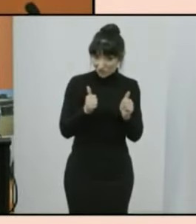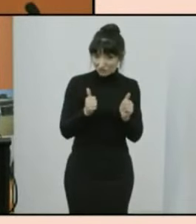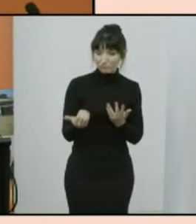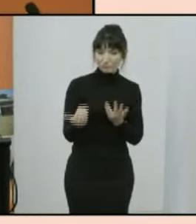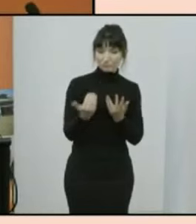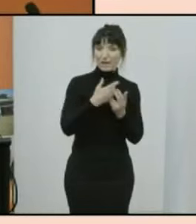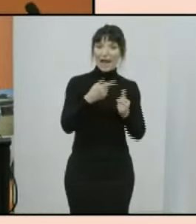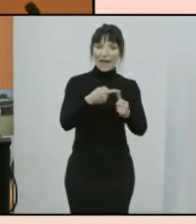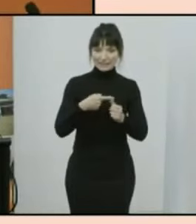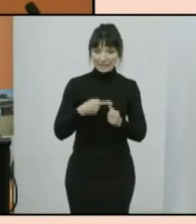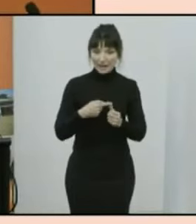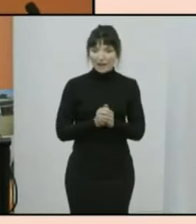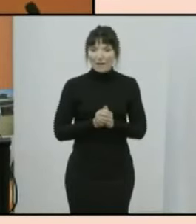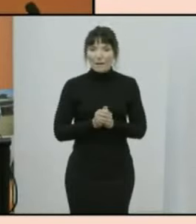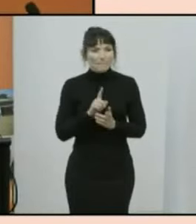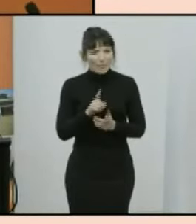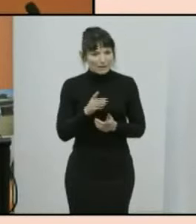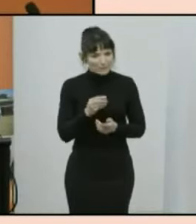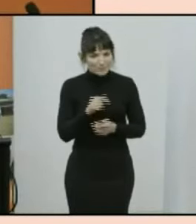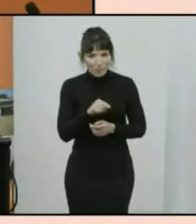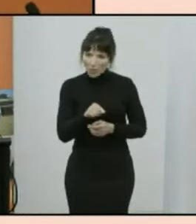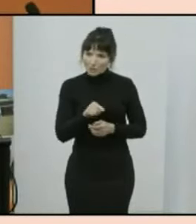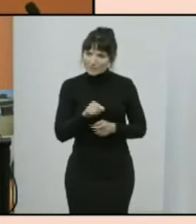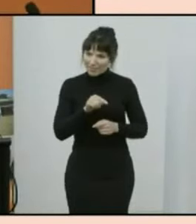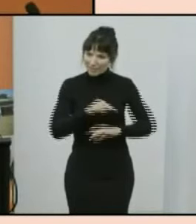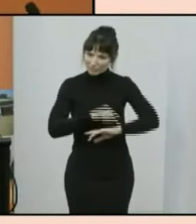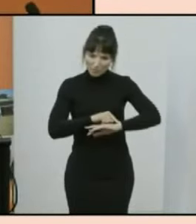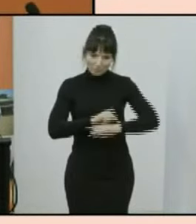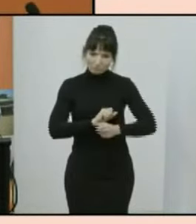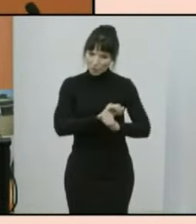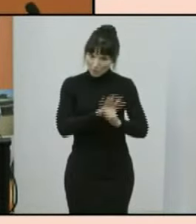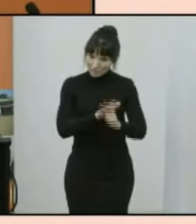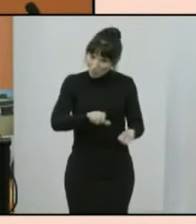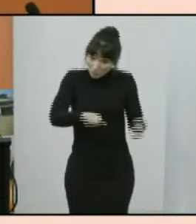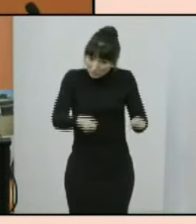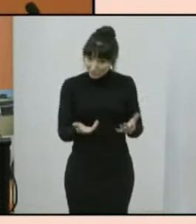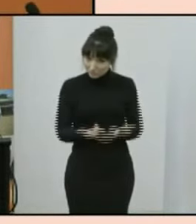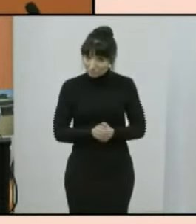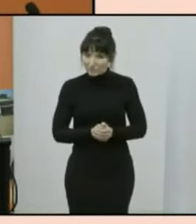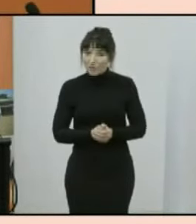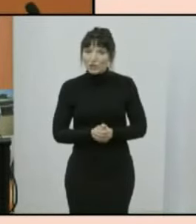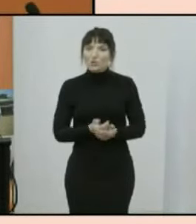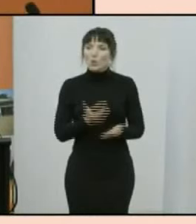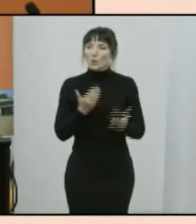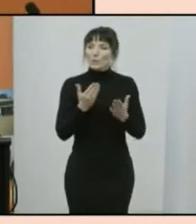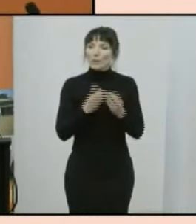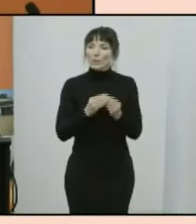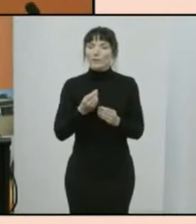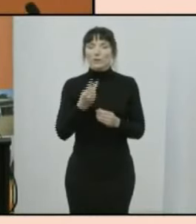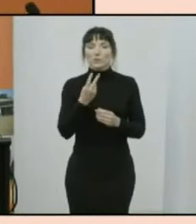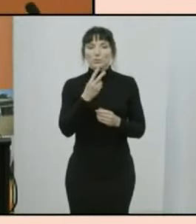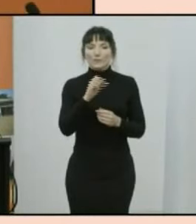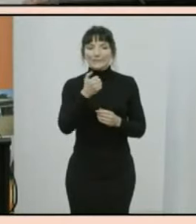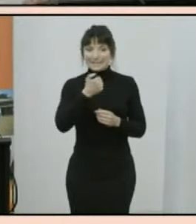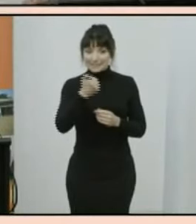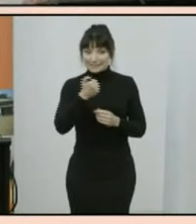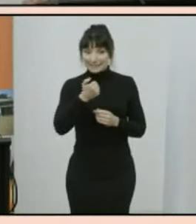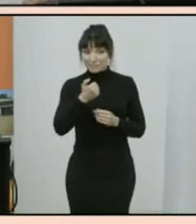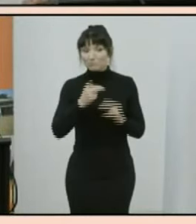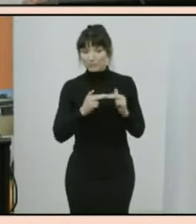at stages during the collection period this is an increase from 2016 and above our target